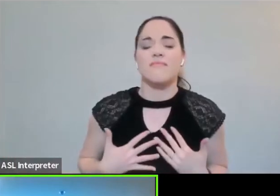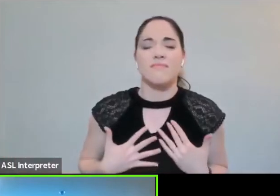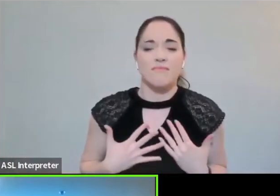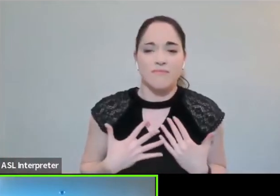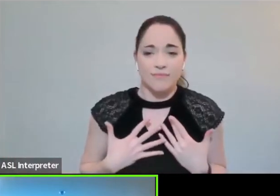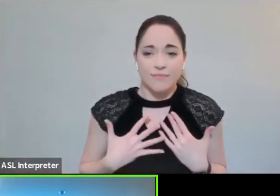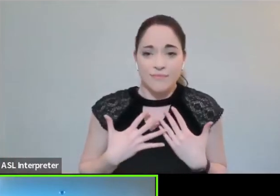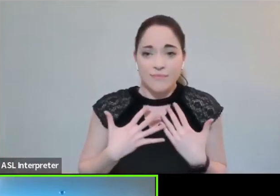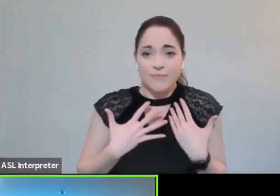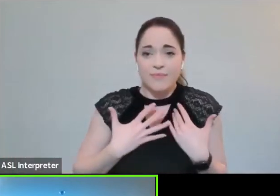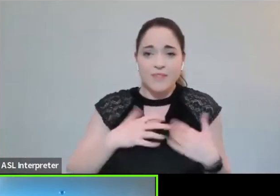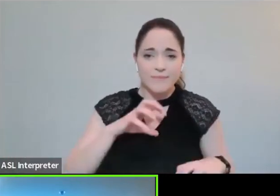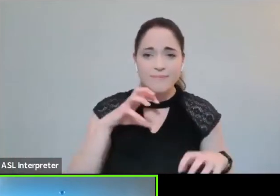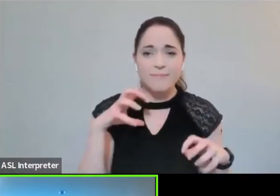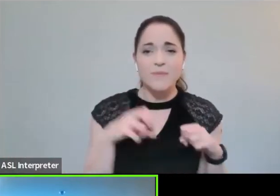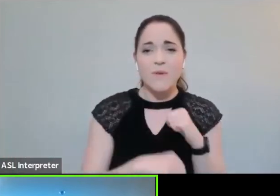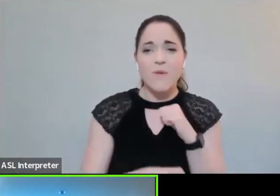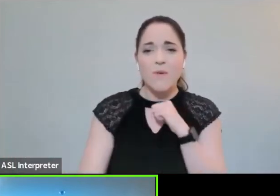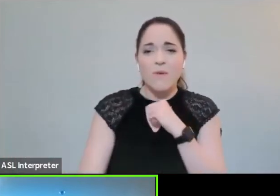sorrow